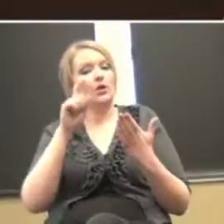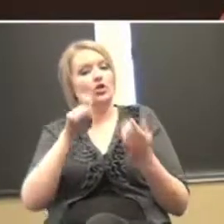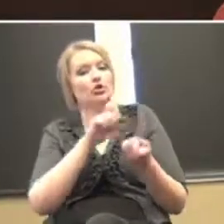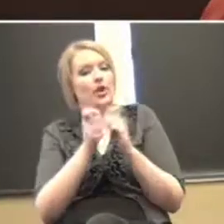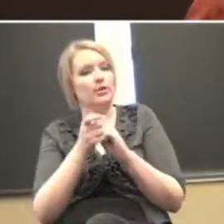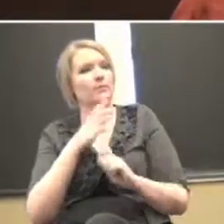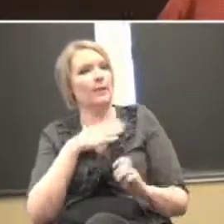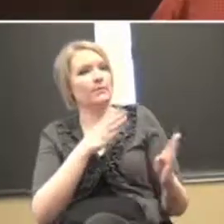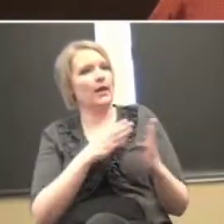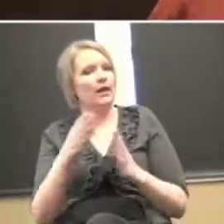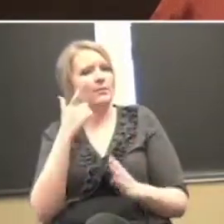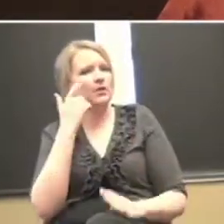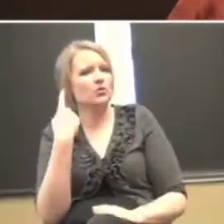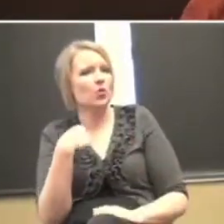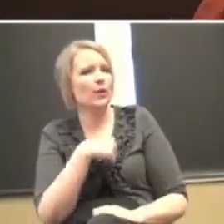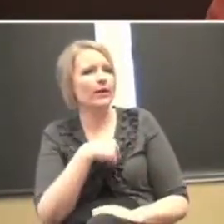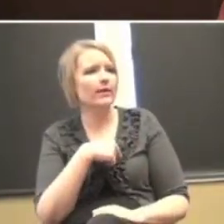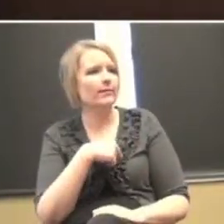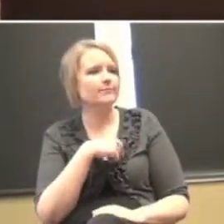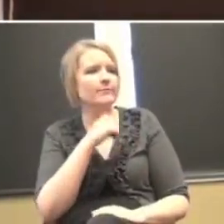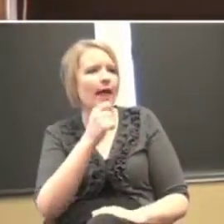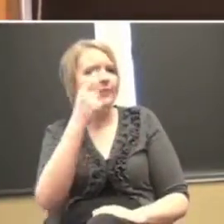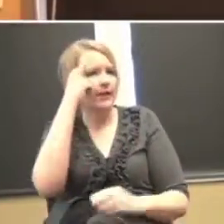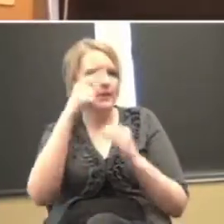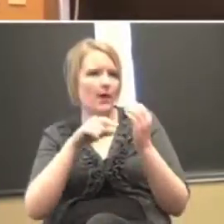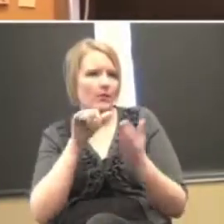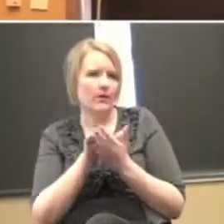because we just didn't think about that alright